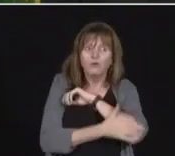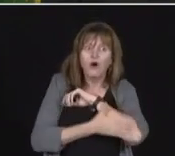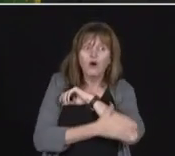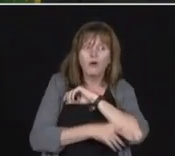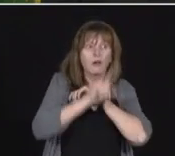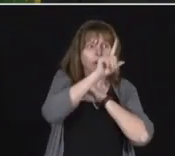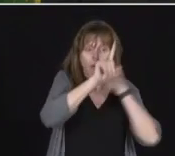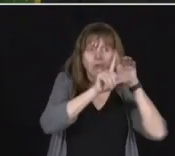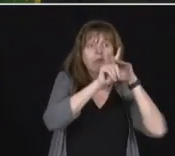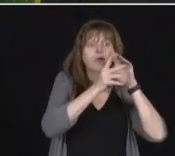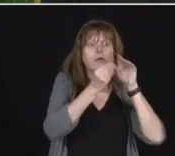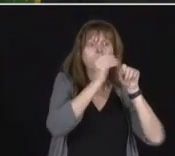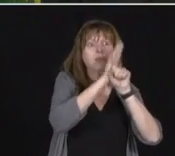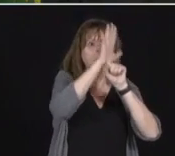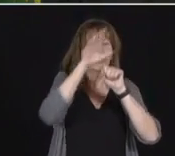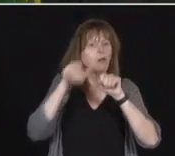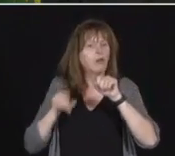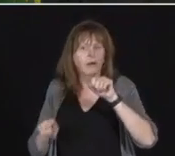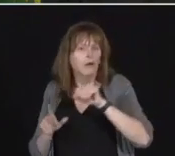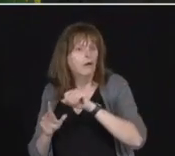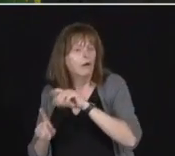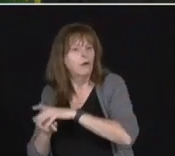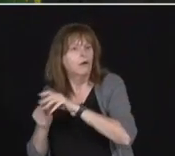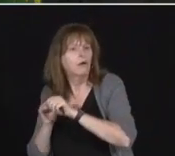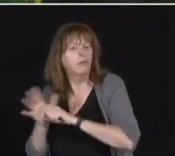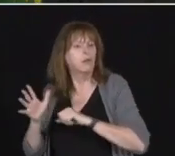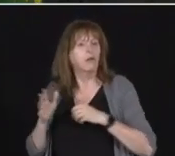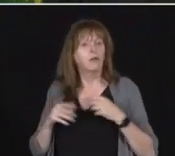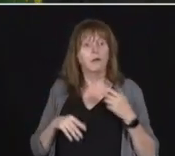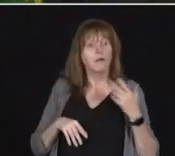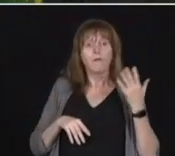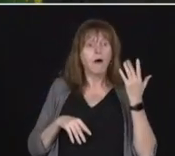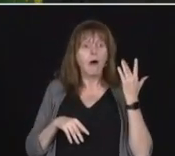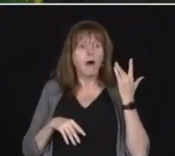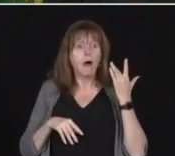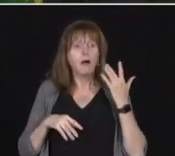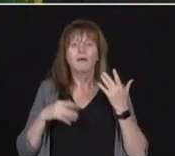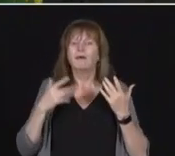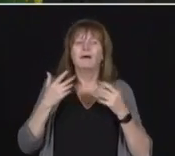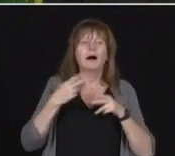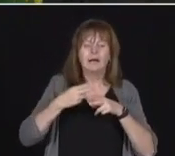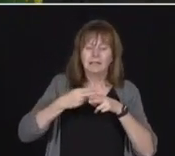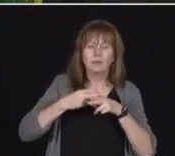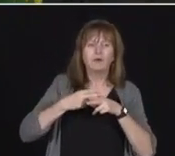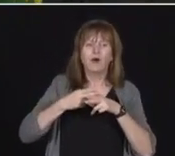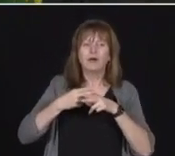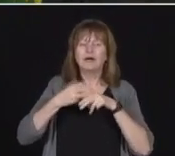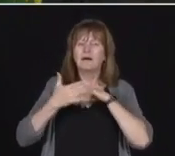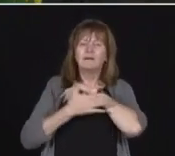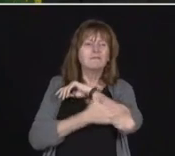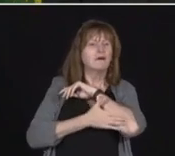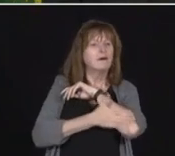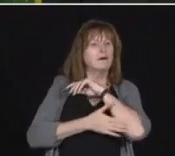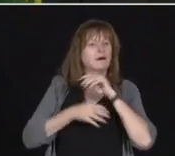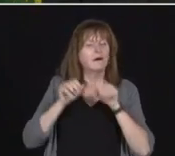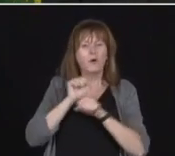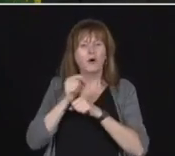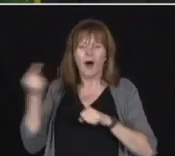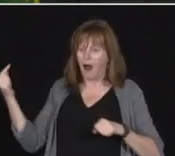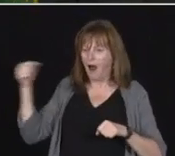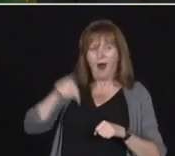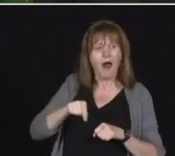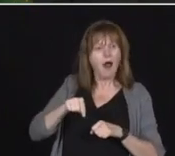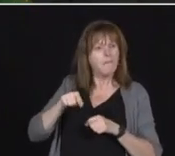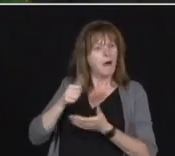agricultural workers getting more infections. Given that this is, at least this week, not as